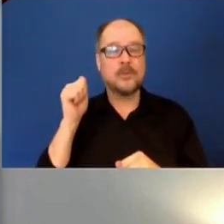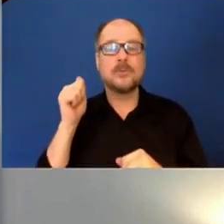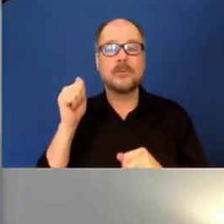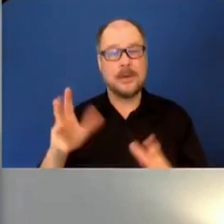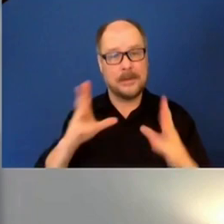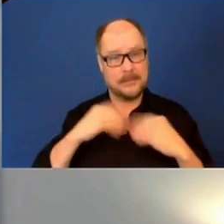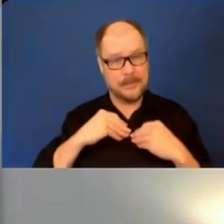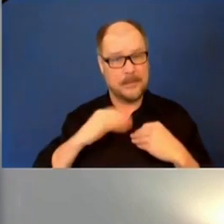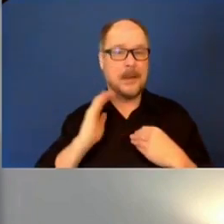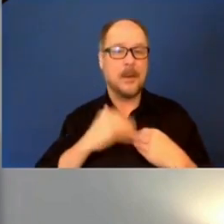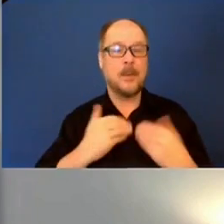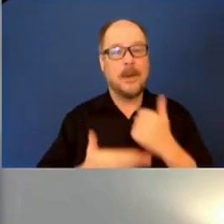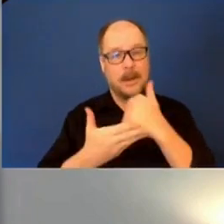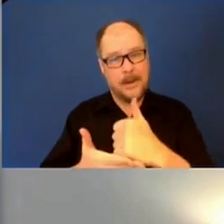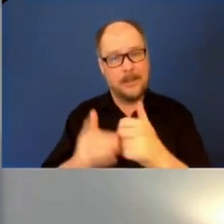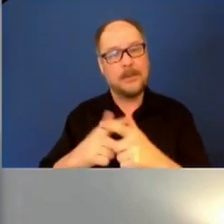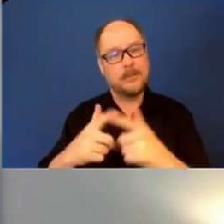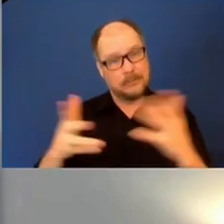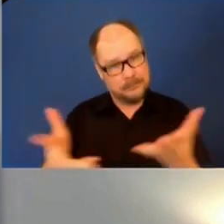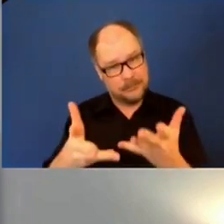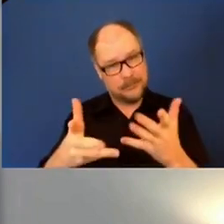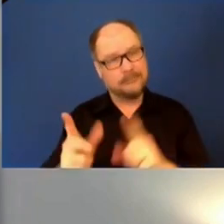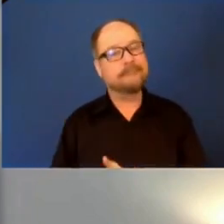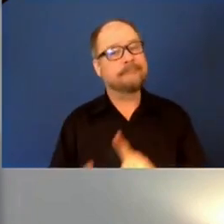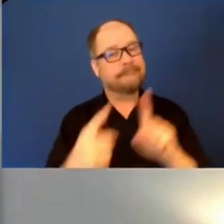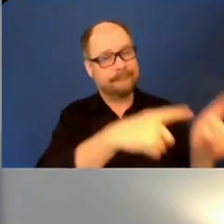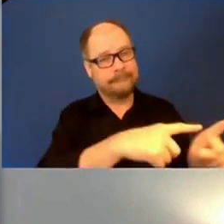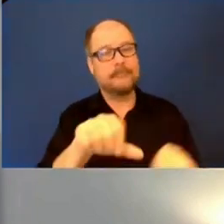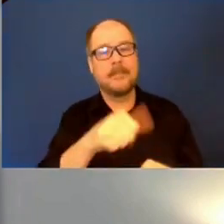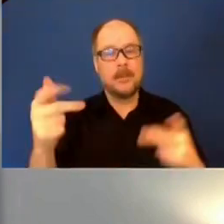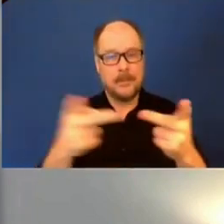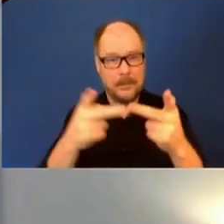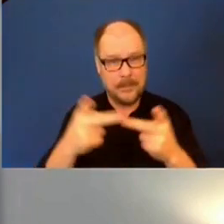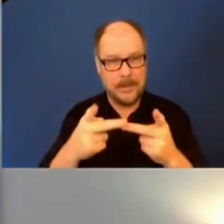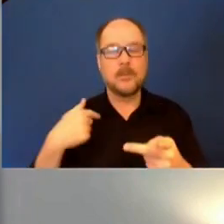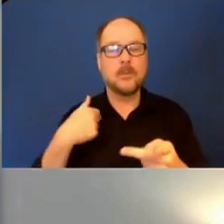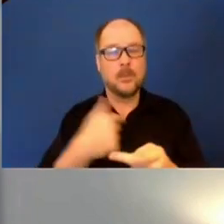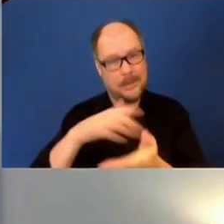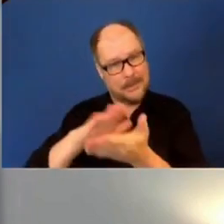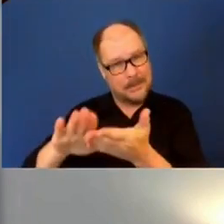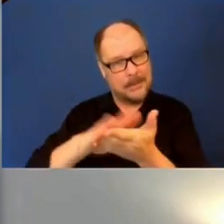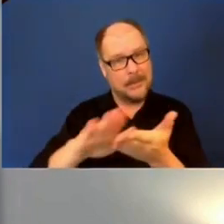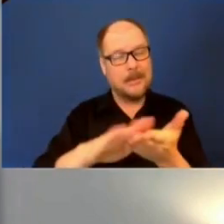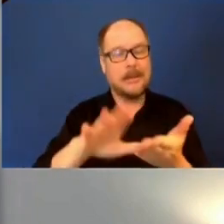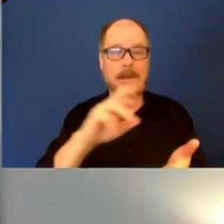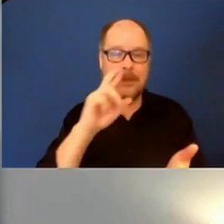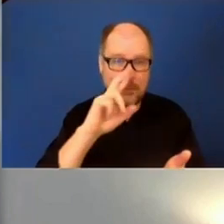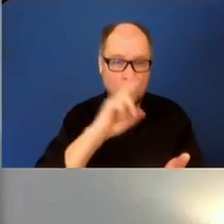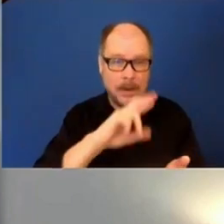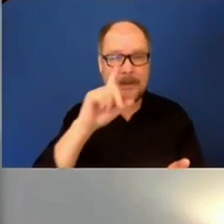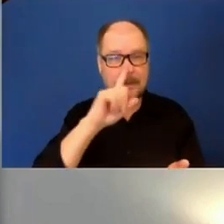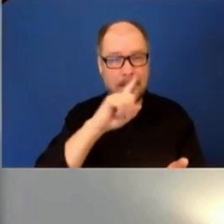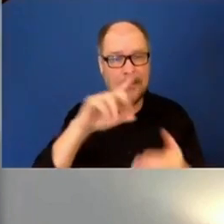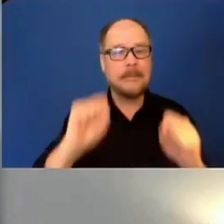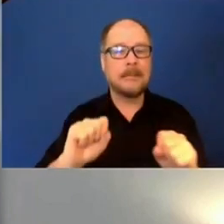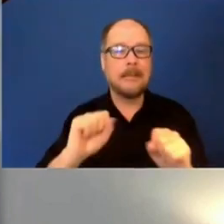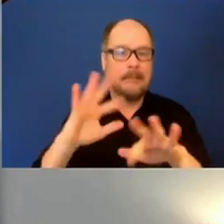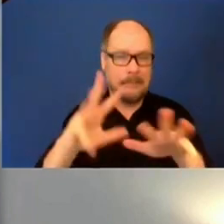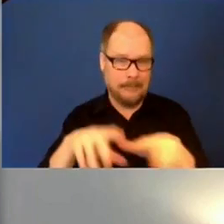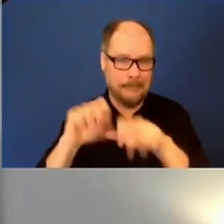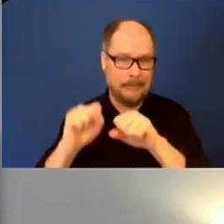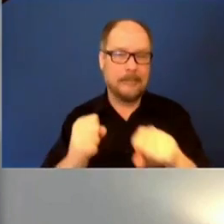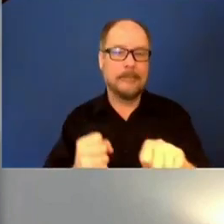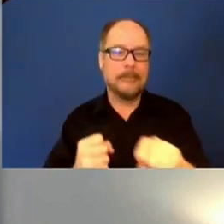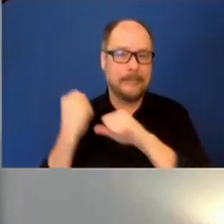encampment site, and relocate elsewhere so the site can be cleaned and the infestation eradicated. As has always been the